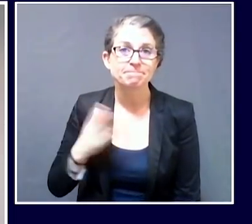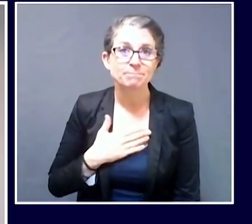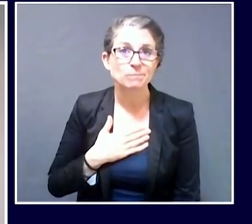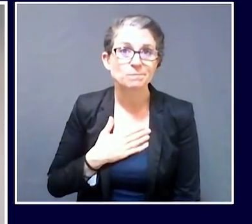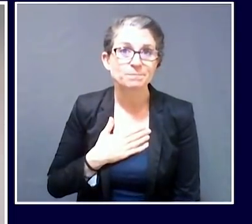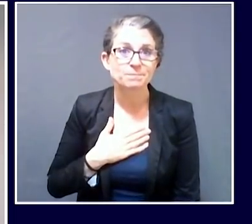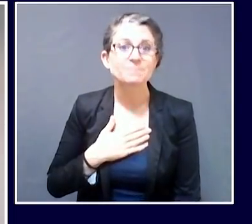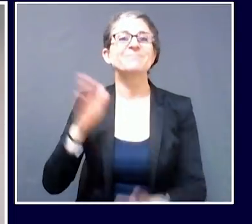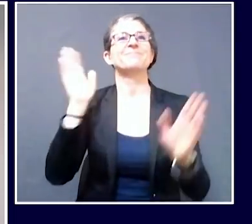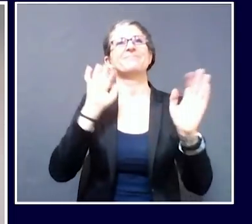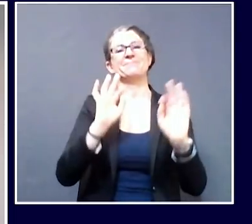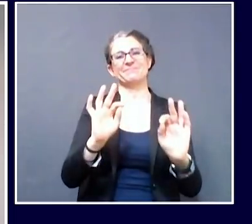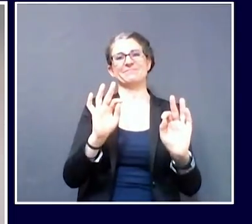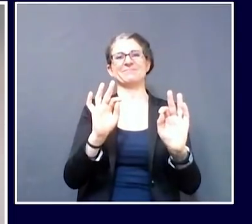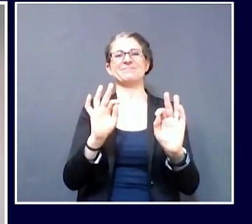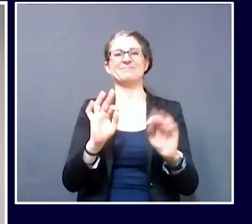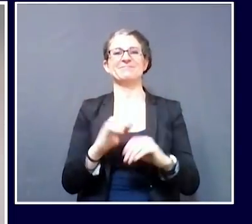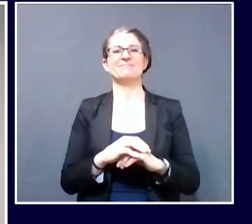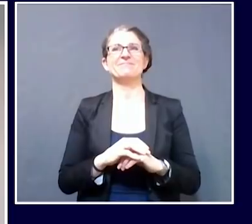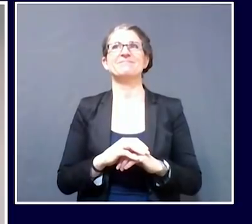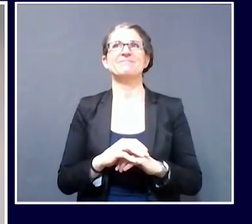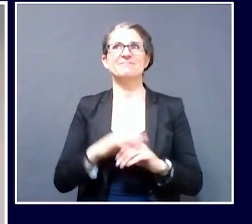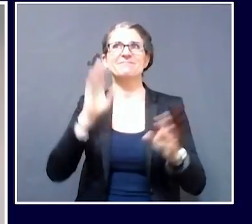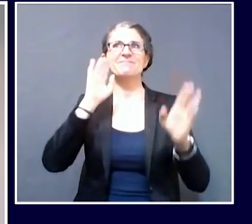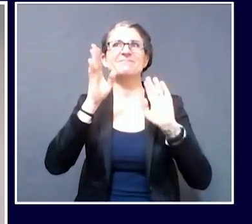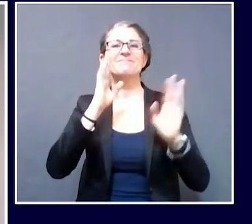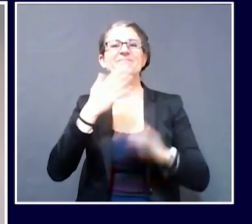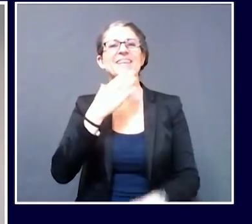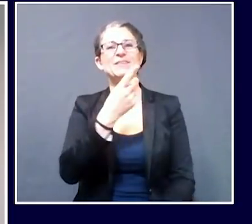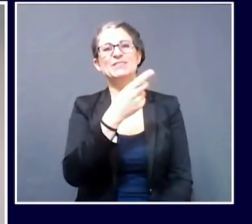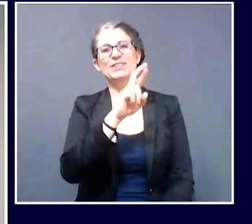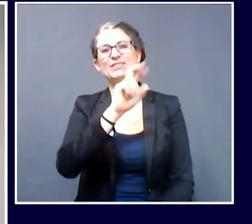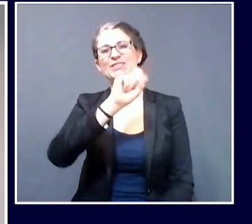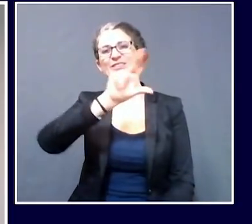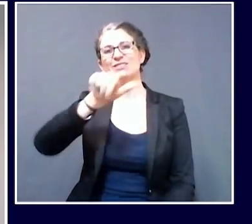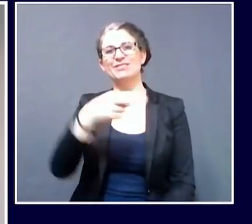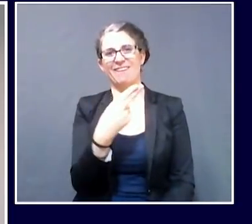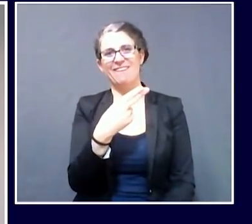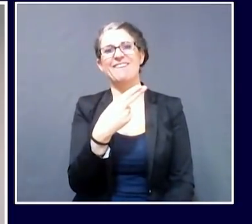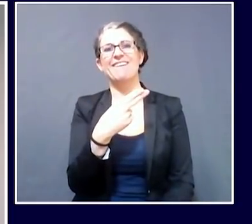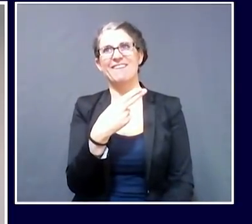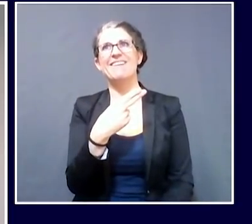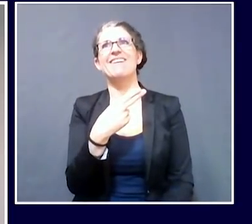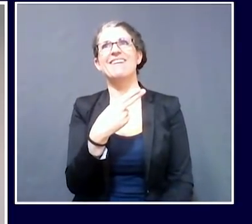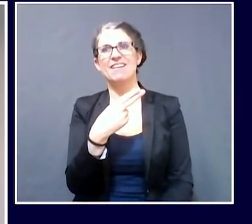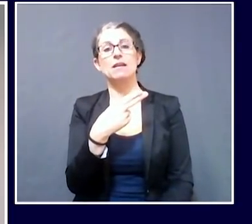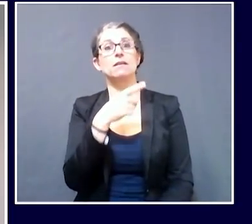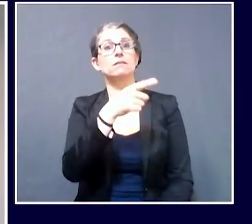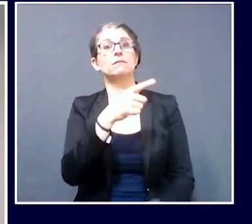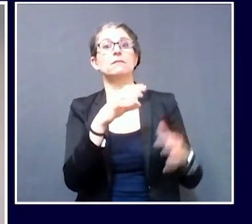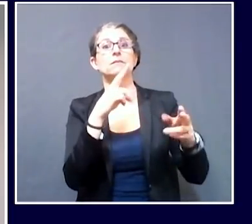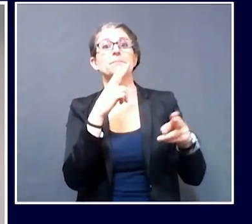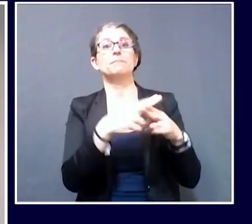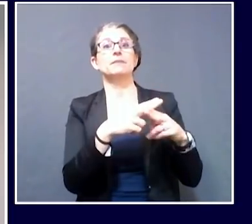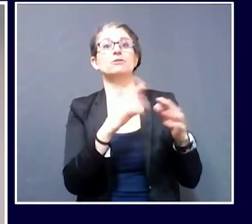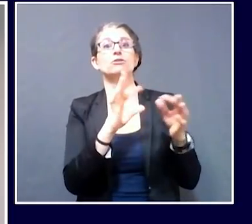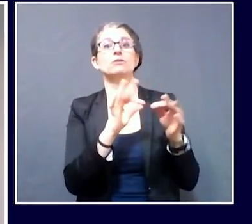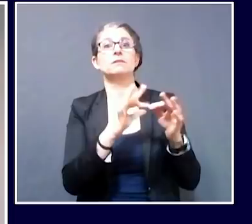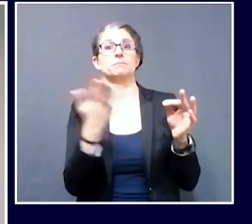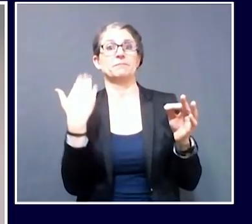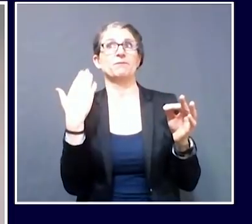Thank you, Dr. Shaw. My question is about something you touched on earlier about the 101